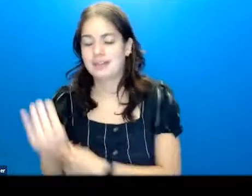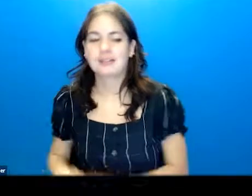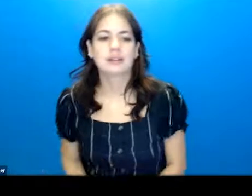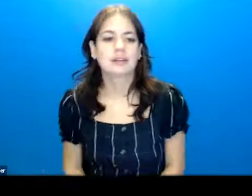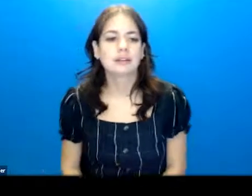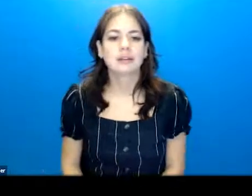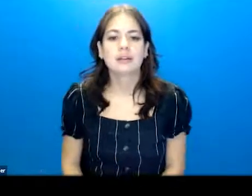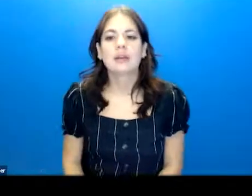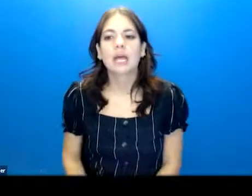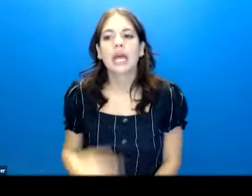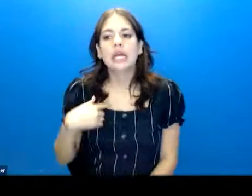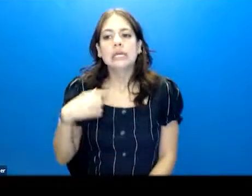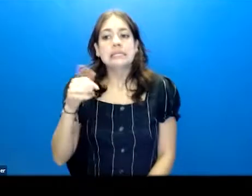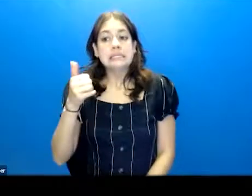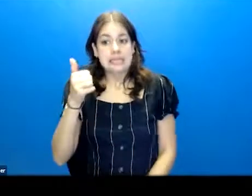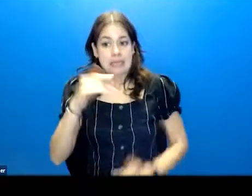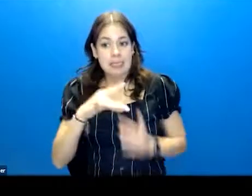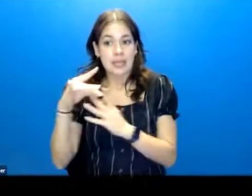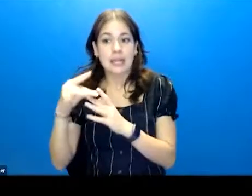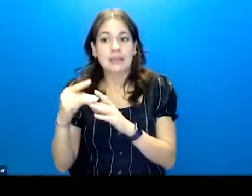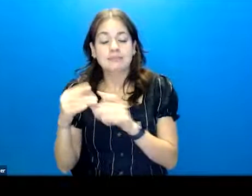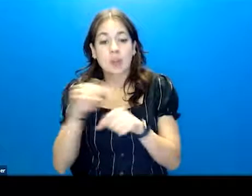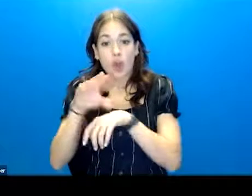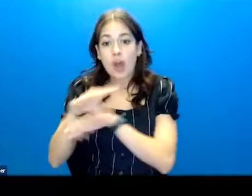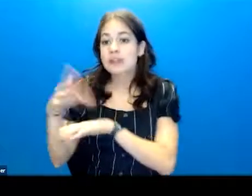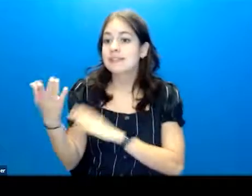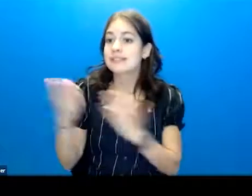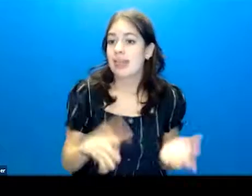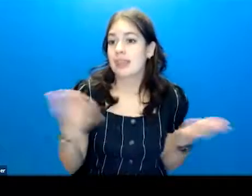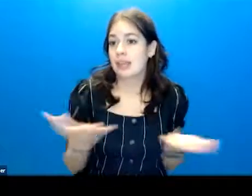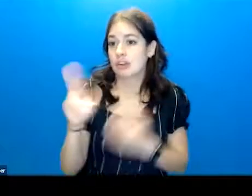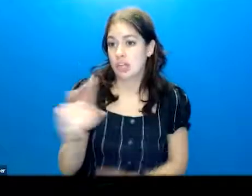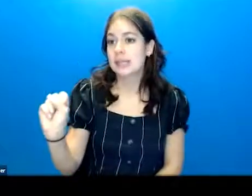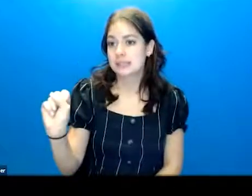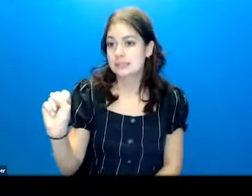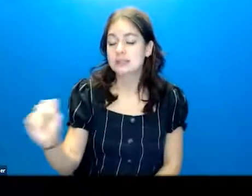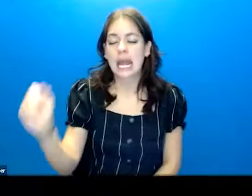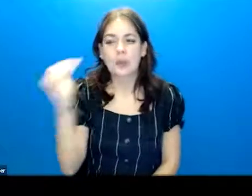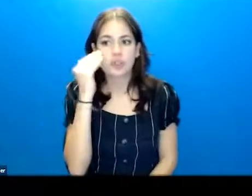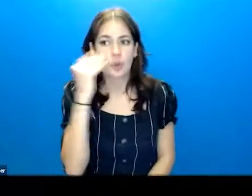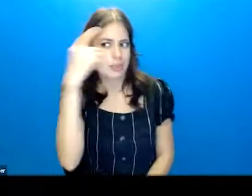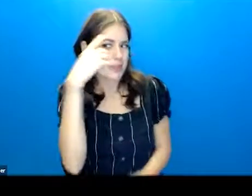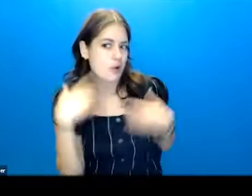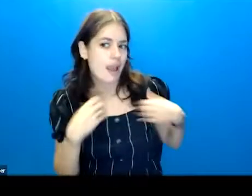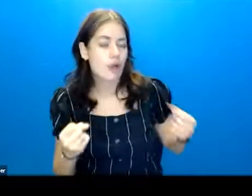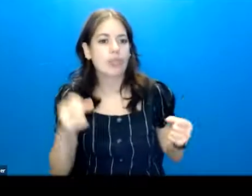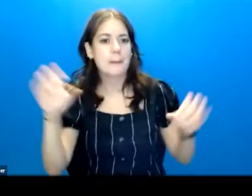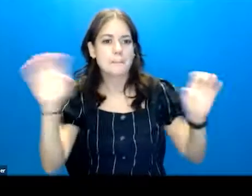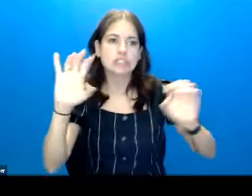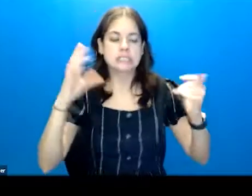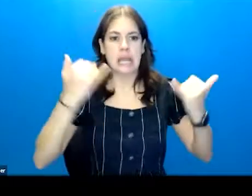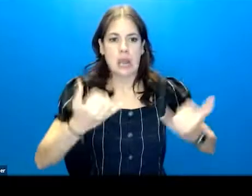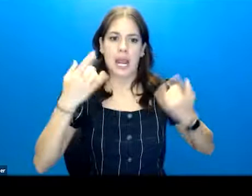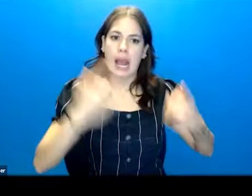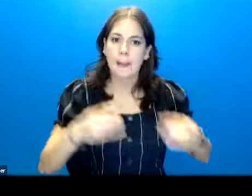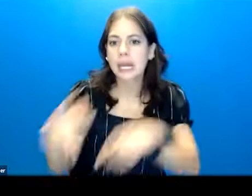And it's the 10th leading cause of death in the United States. And we know with the mental health crisis we're having right now